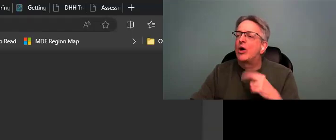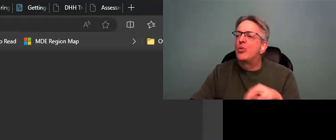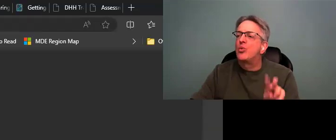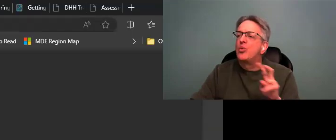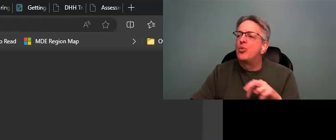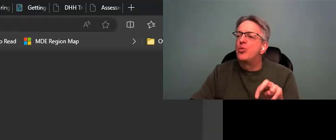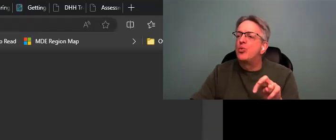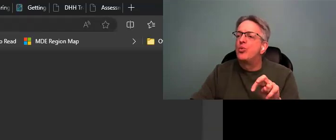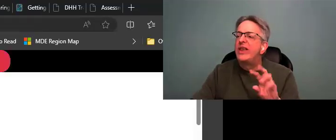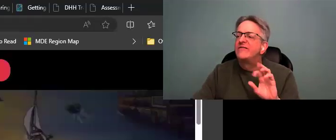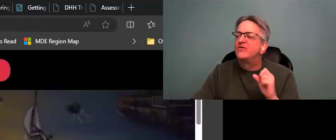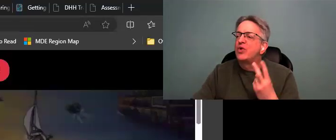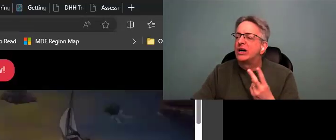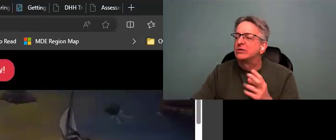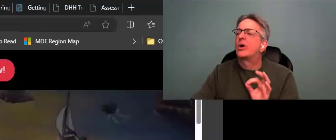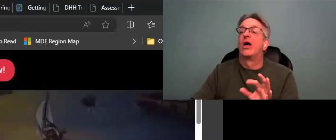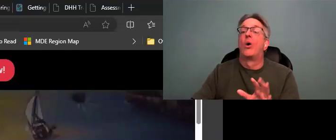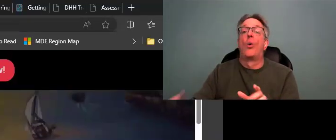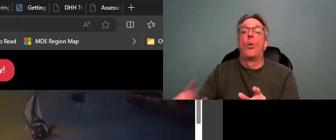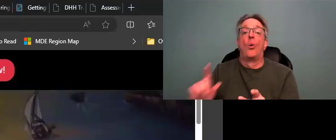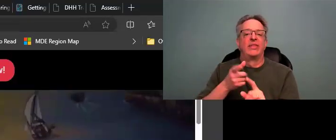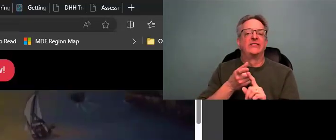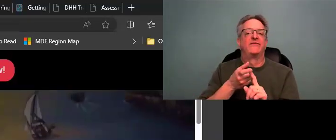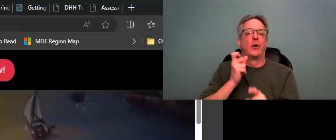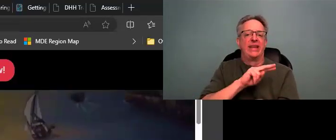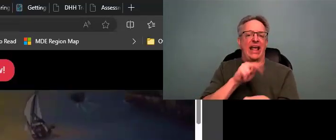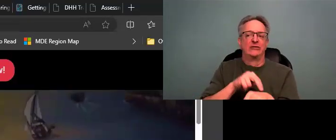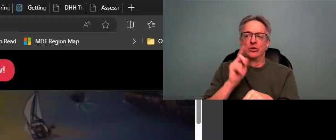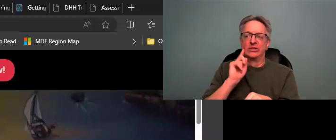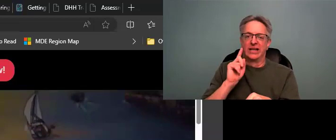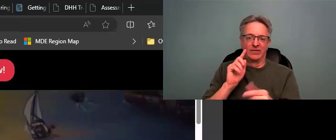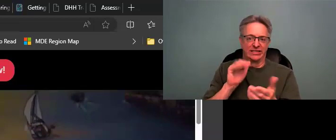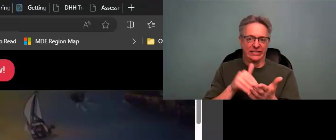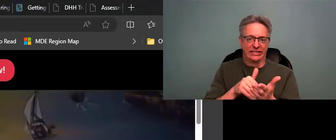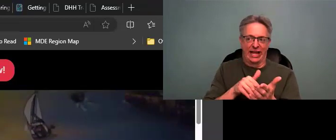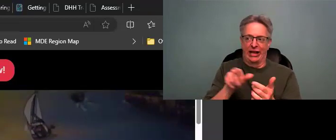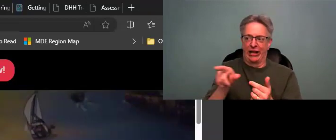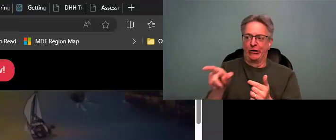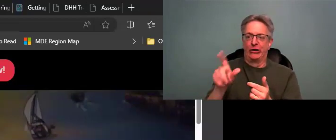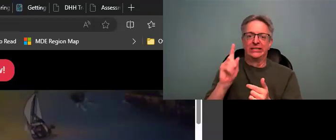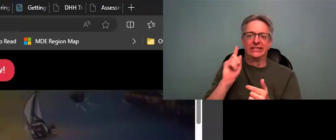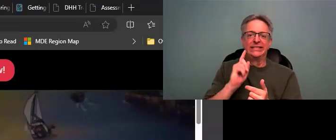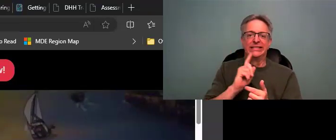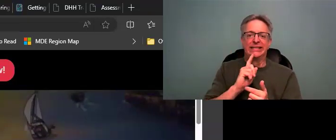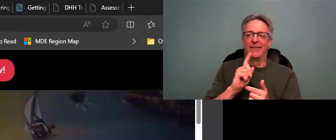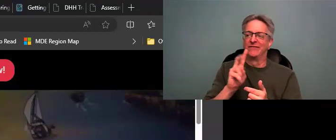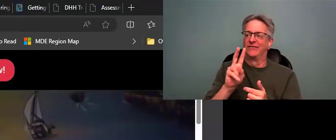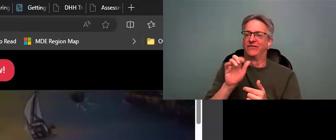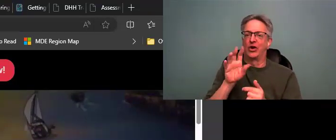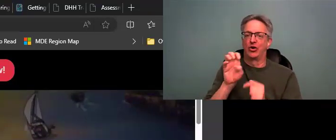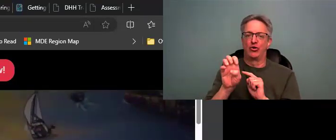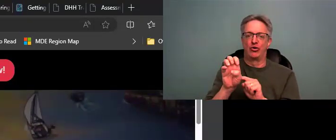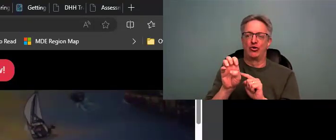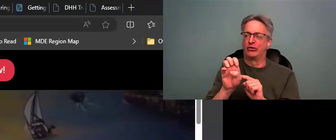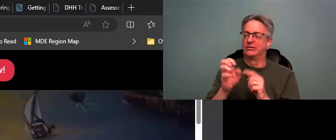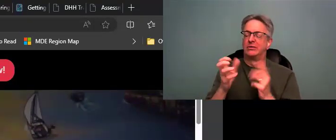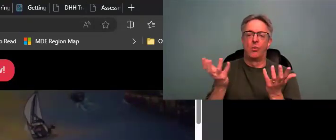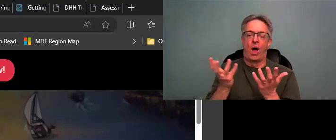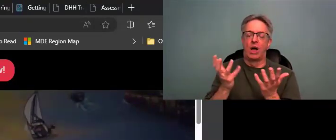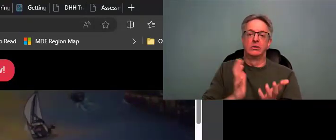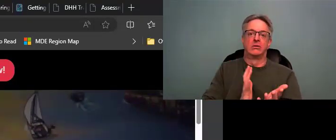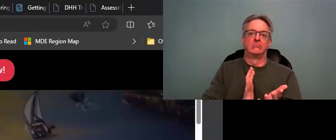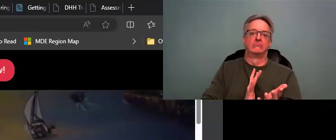Okay, that's not it. Let me refresh. Oh, here we go. Uh, this is from the National Deaf Center. This is